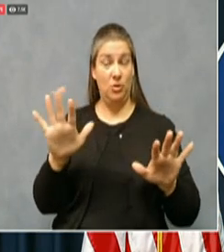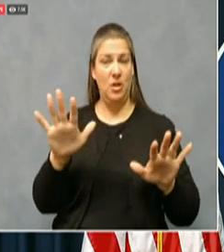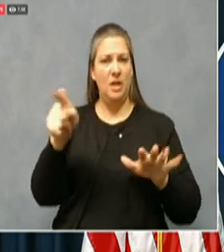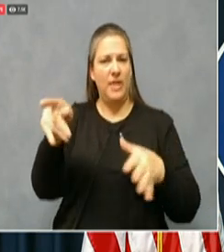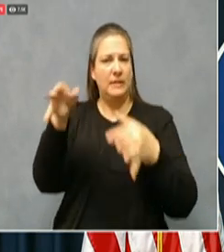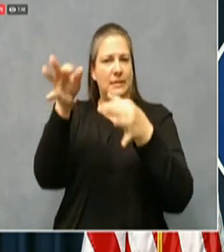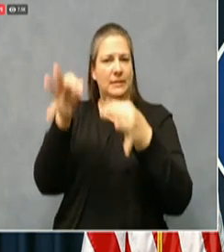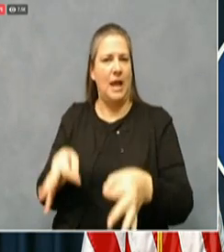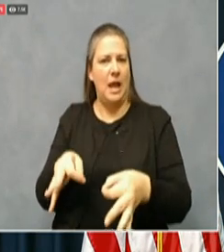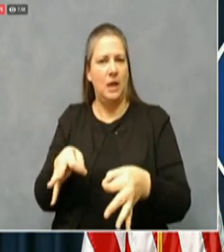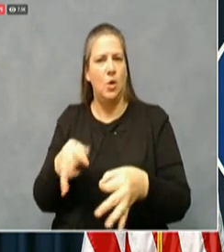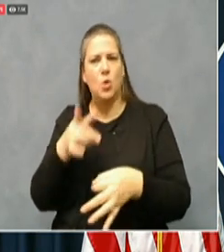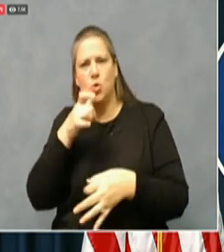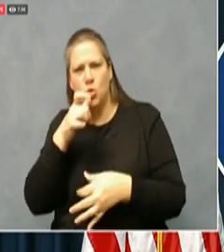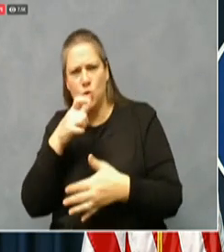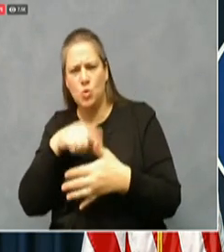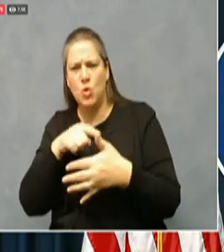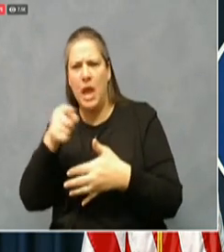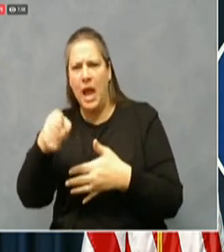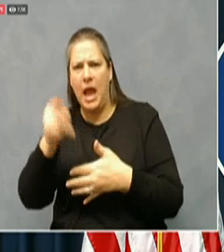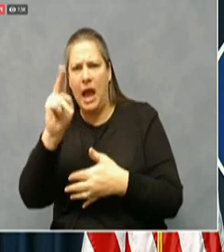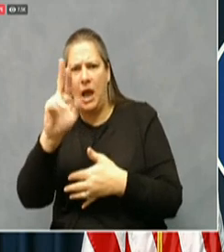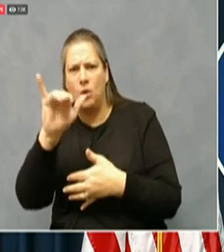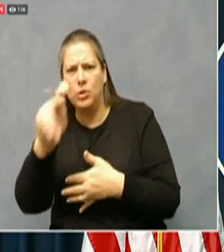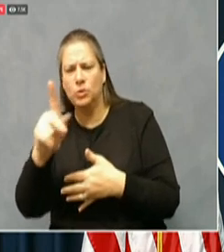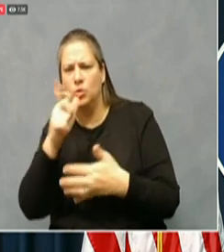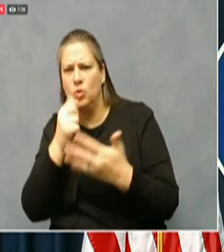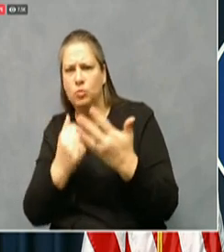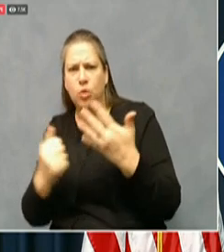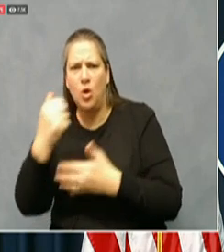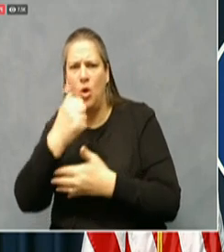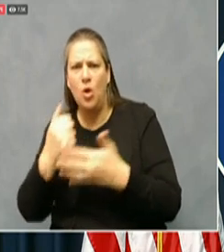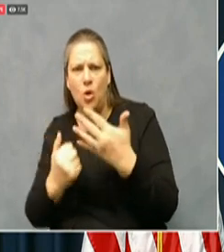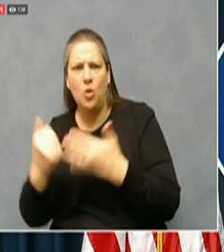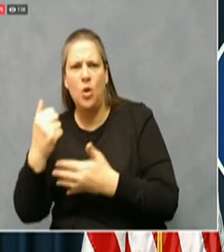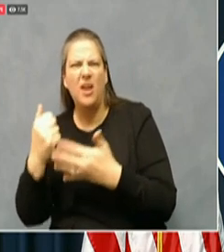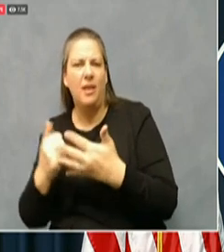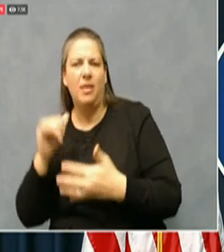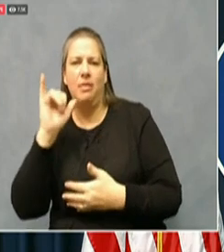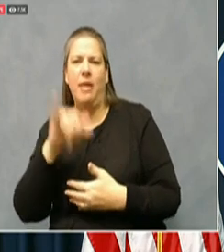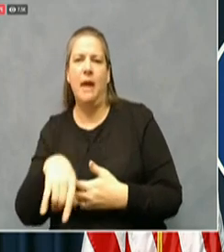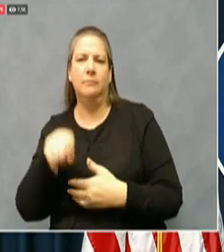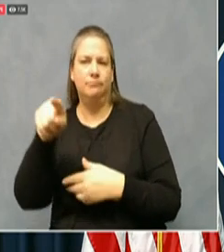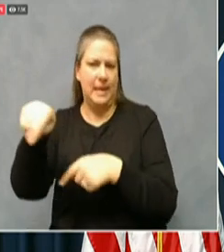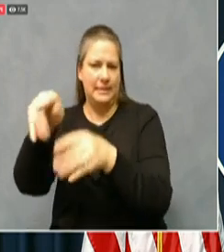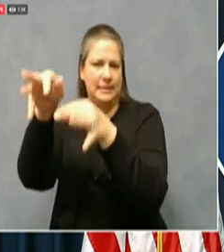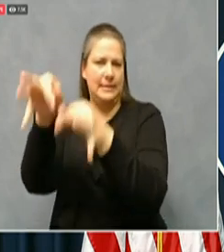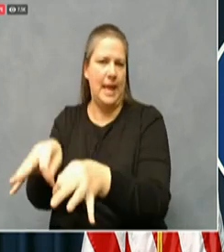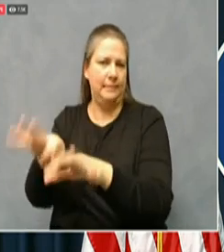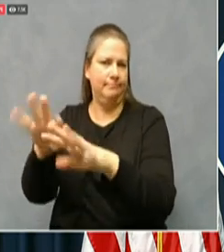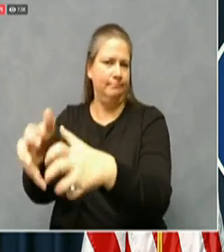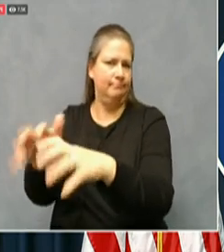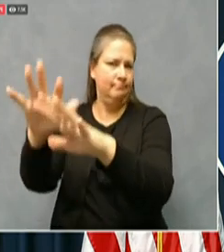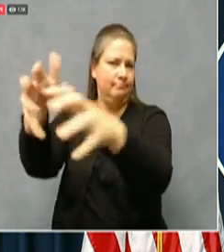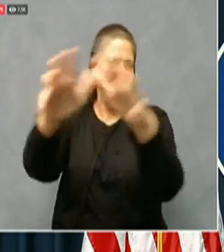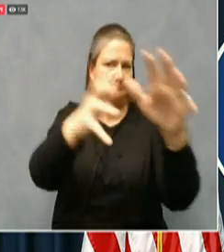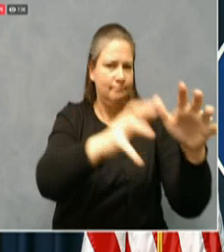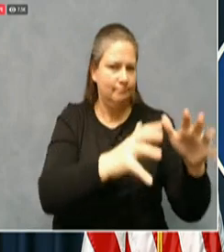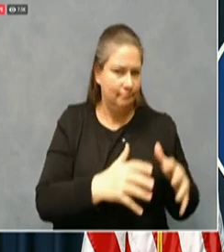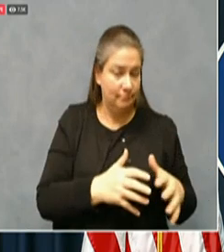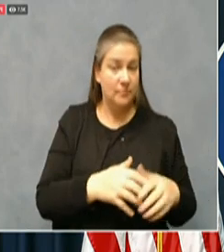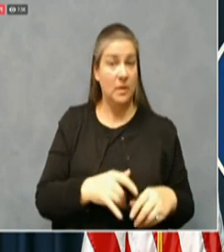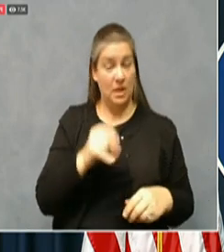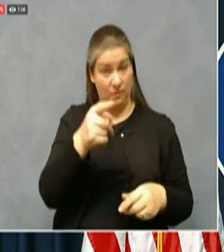is most at risk and have done that analysis. Those still needing to enroll as a provider can do so